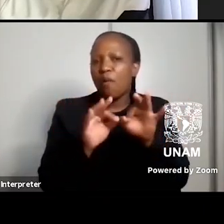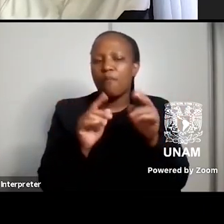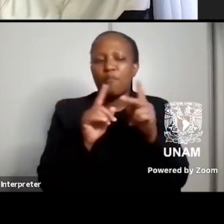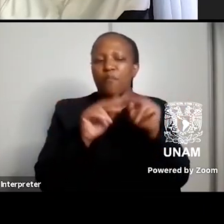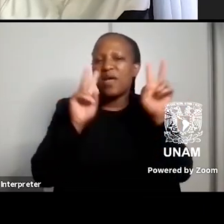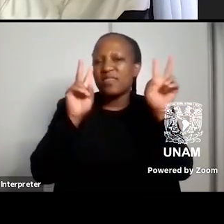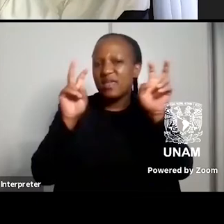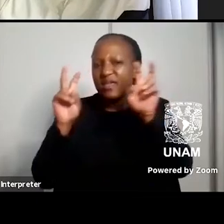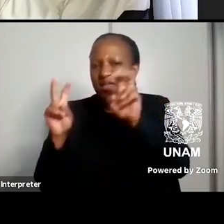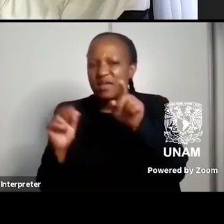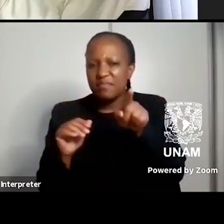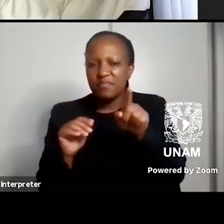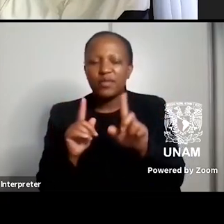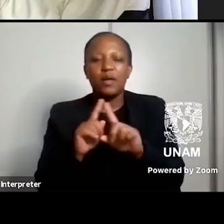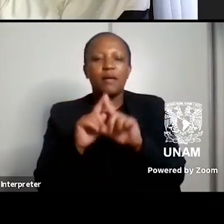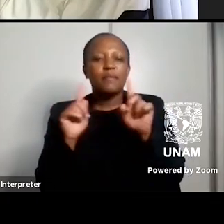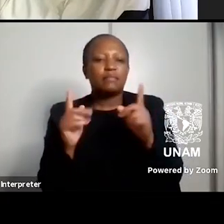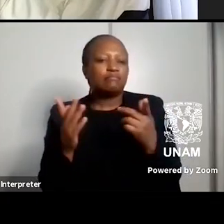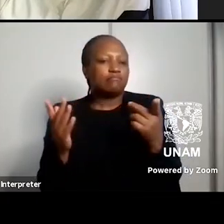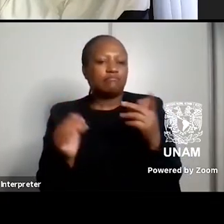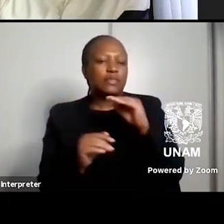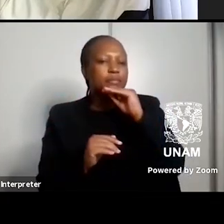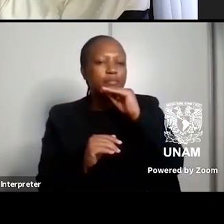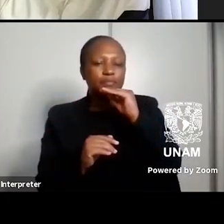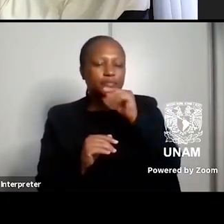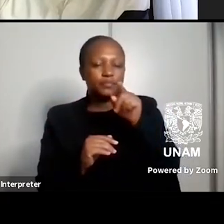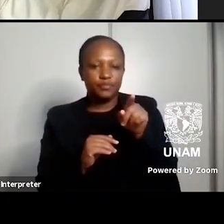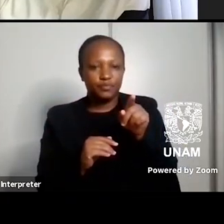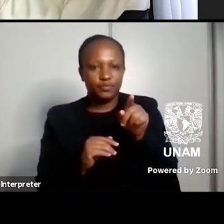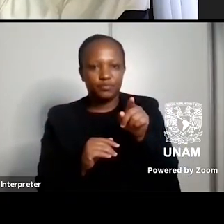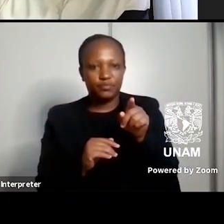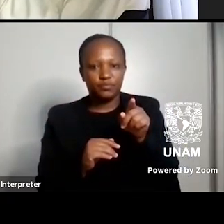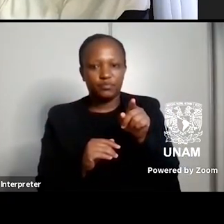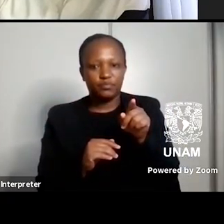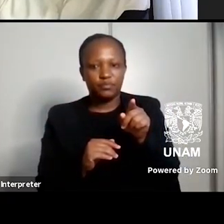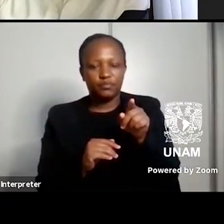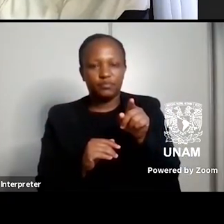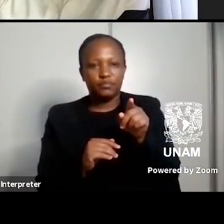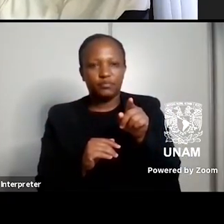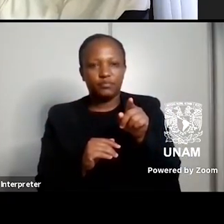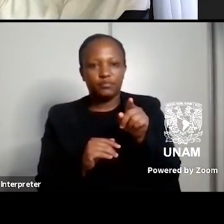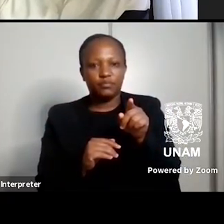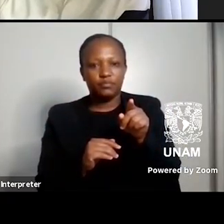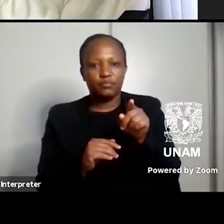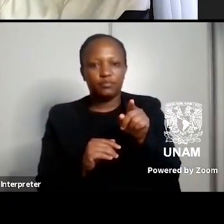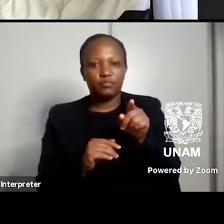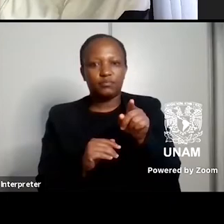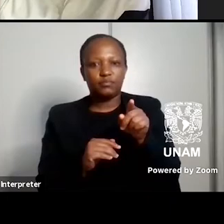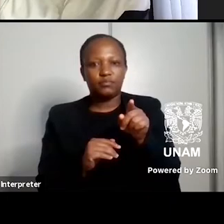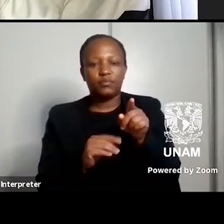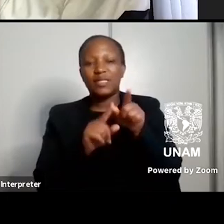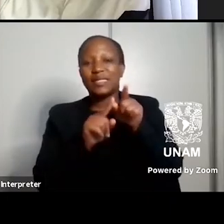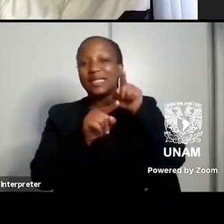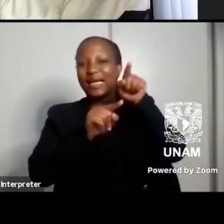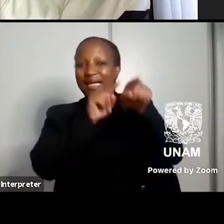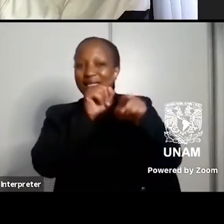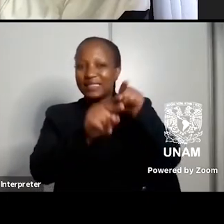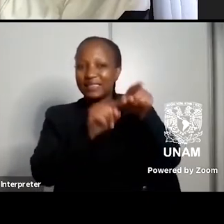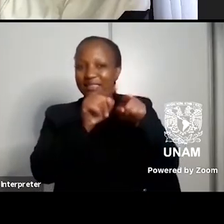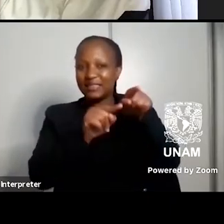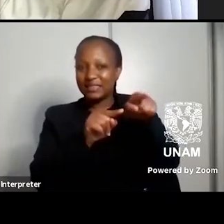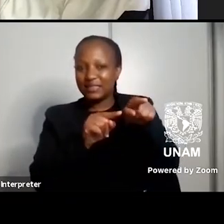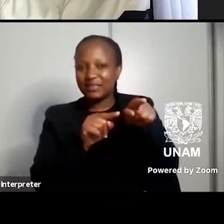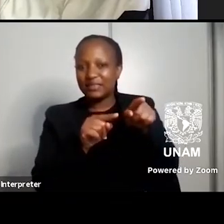that doesn't necessarily mean that the critic that the critics and the criticism can